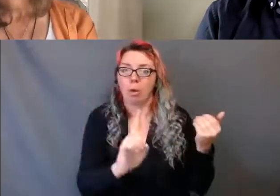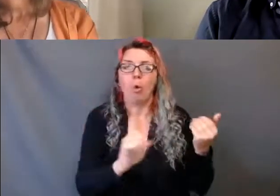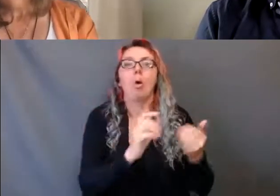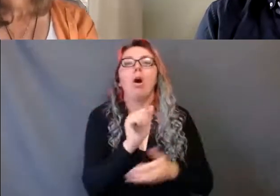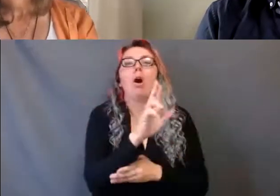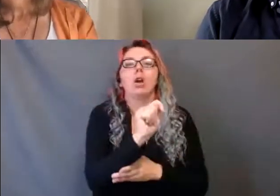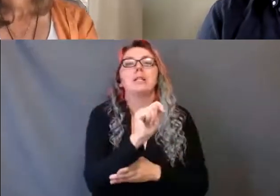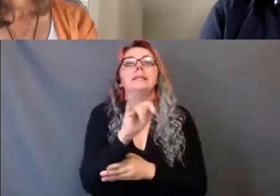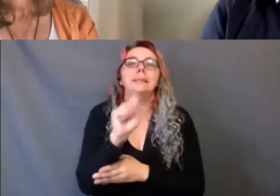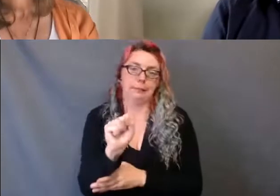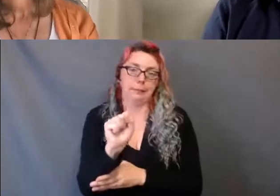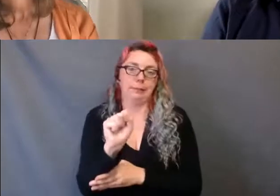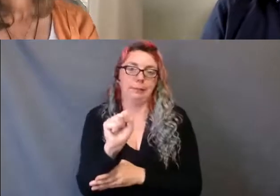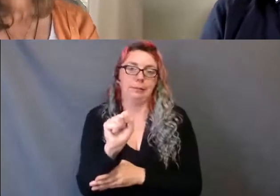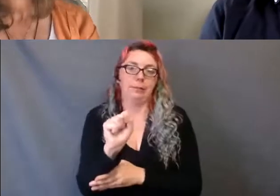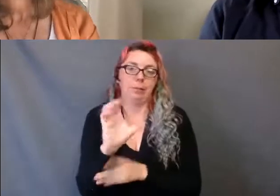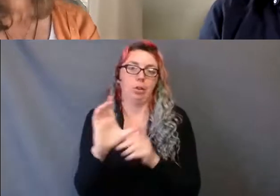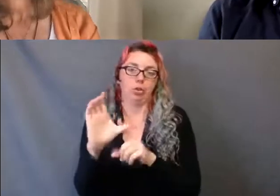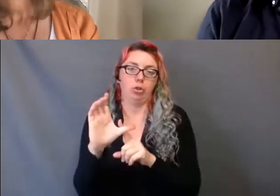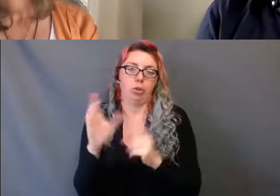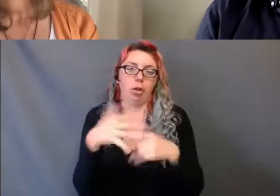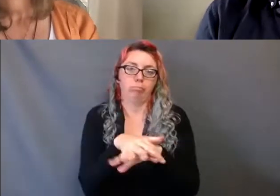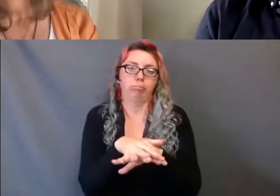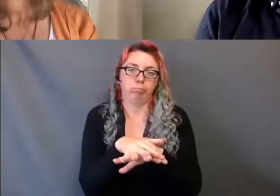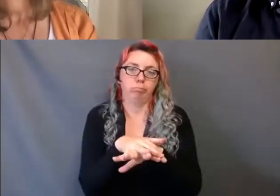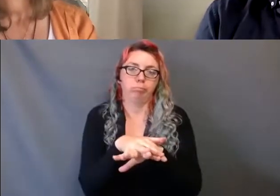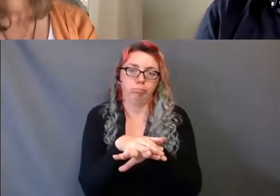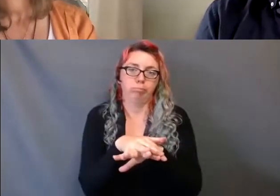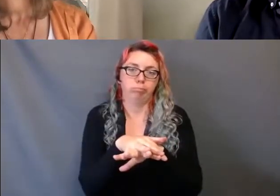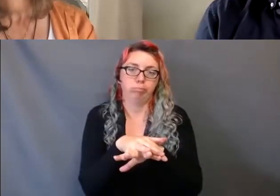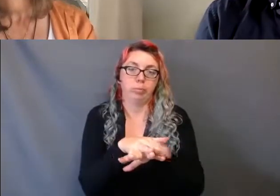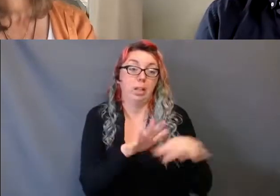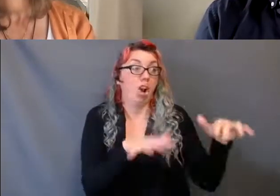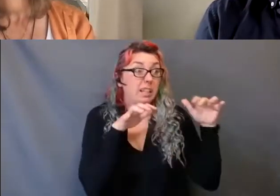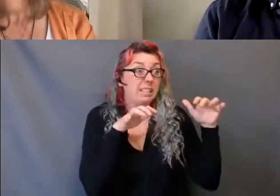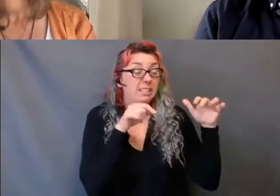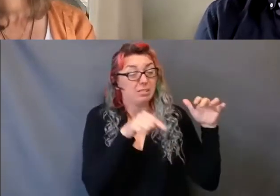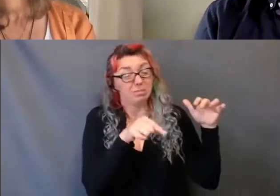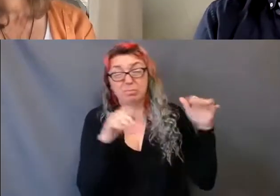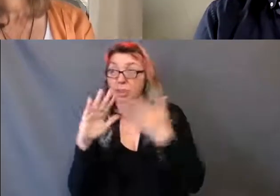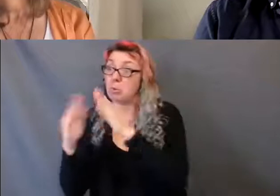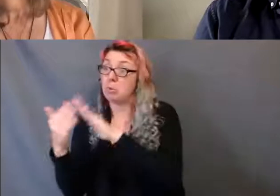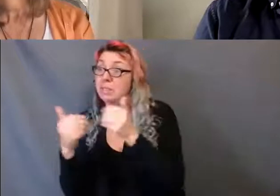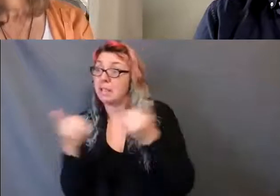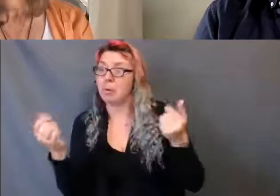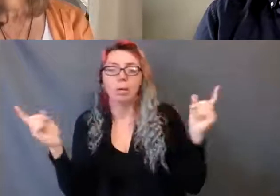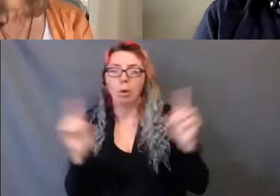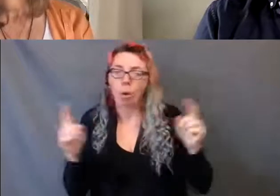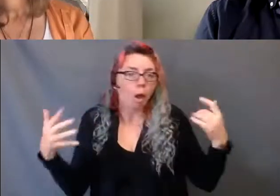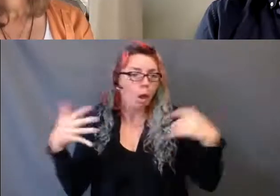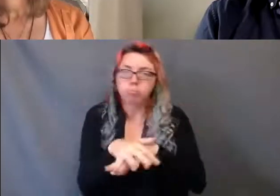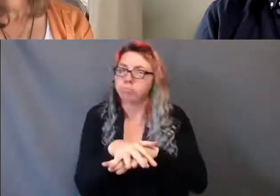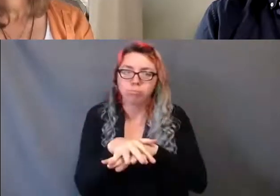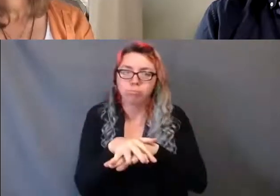community. And we haven't done a very good job for either artists or audiences, because we didn't find